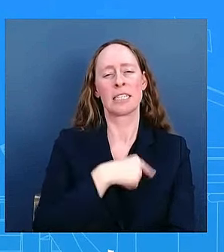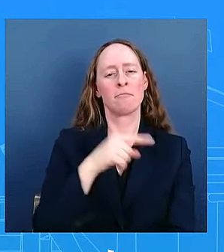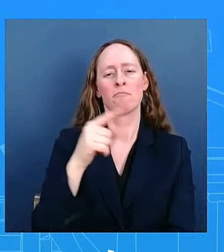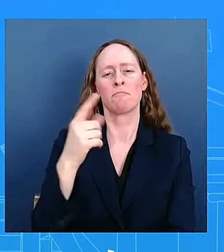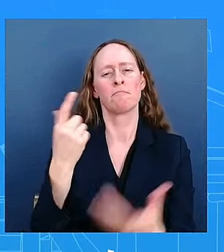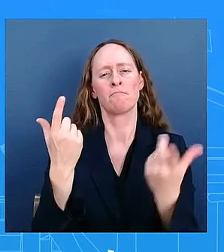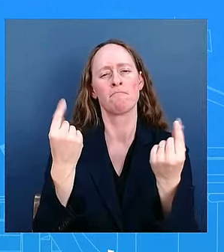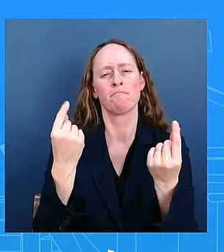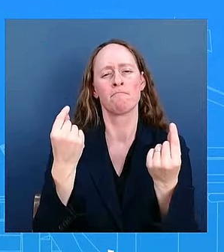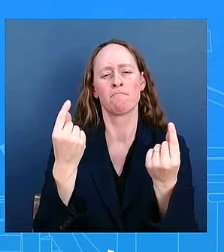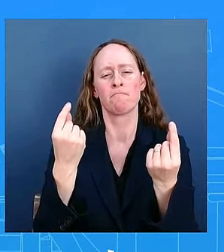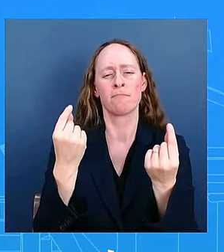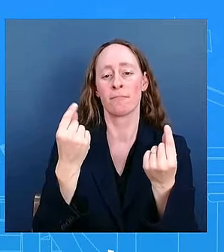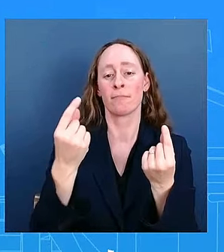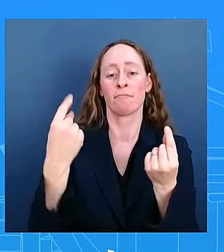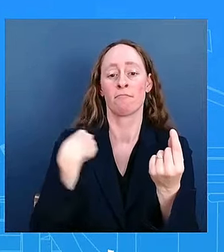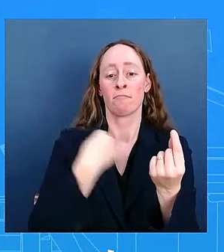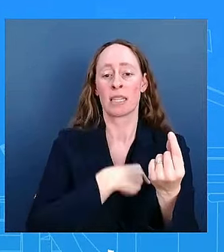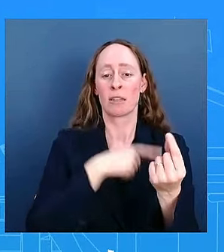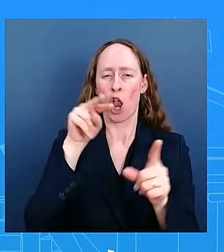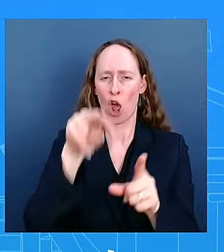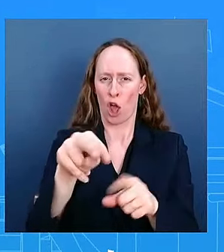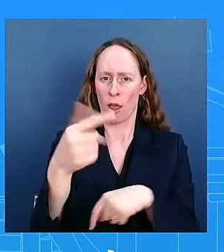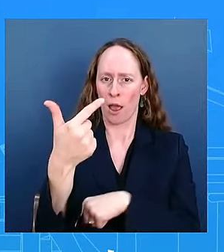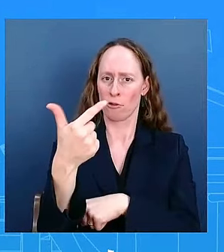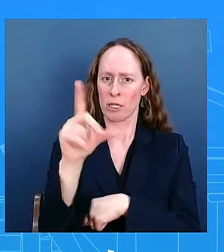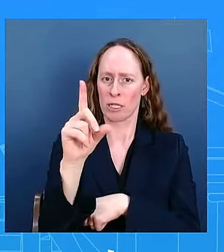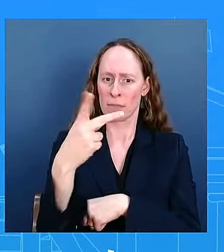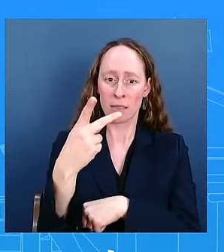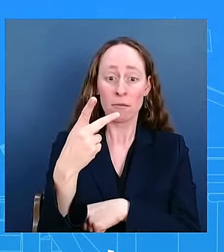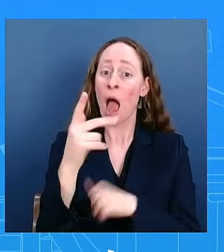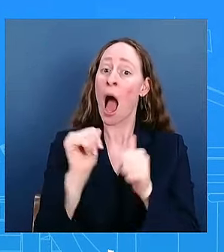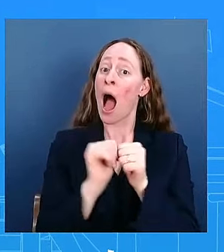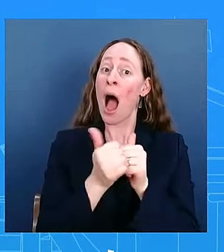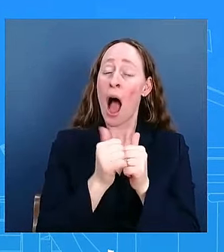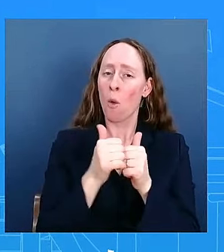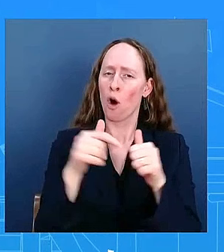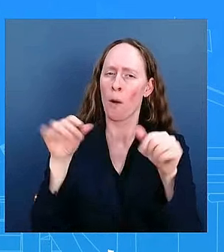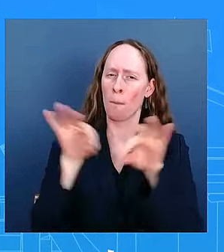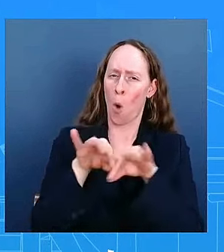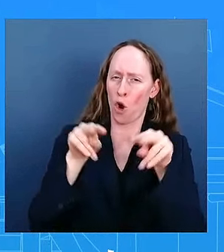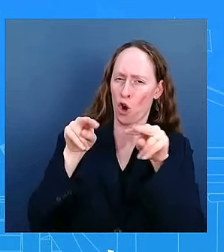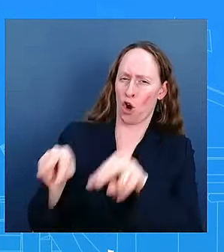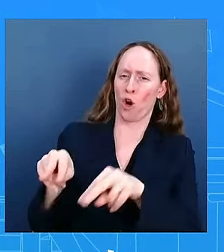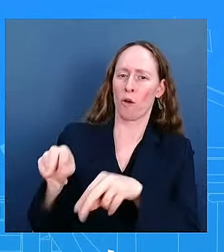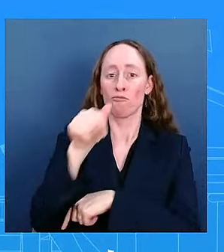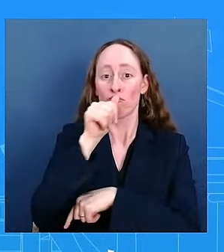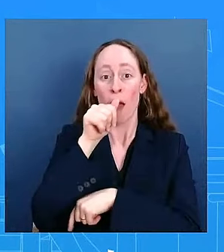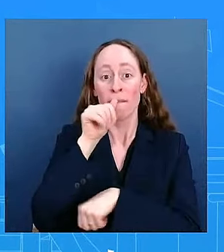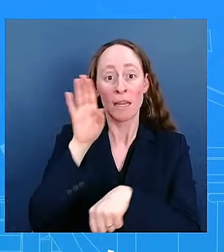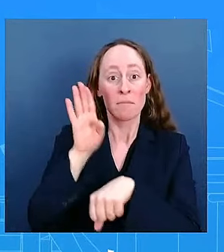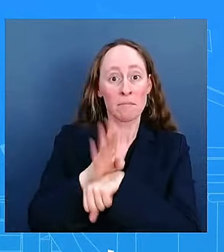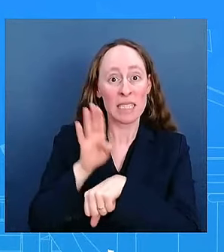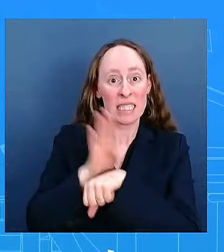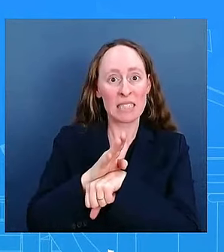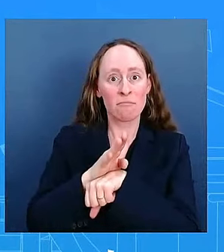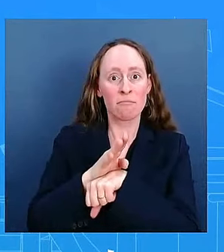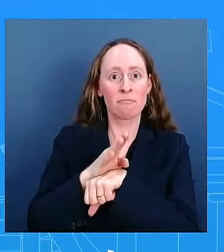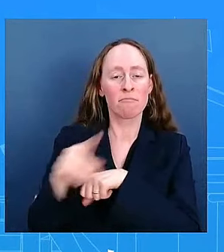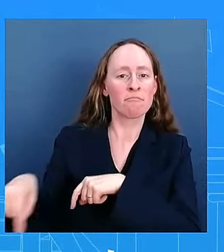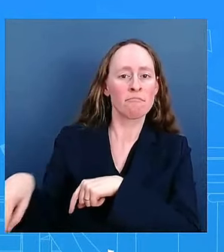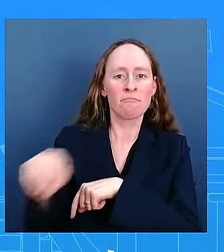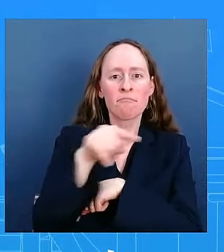private domestic um private domestic uh spending which is basically consumer spending plus business